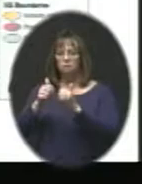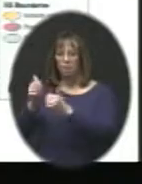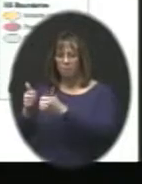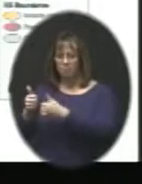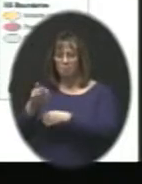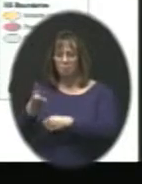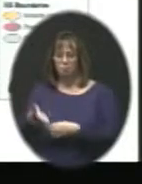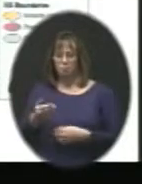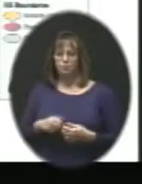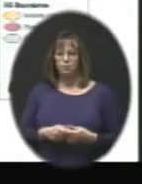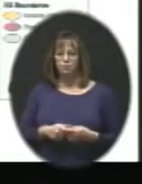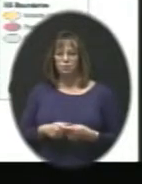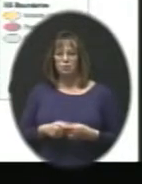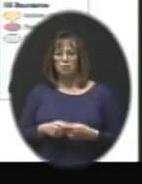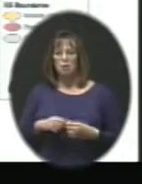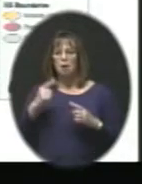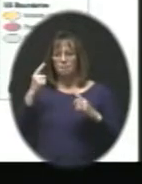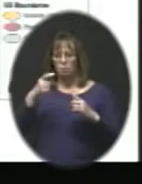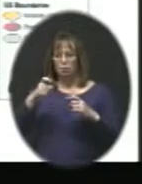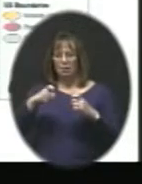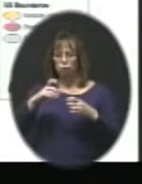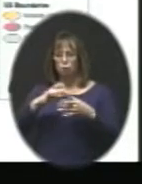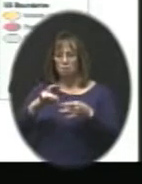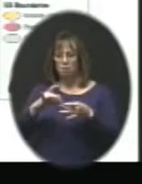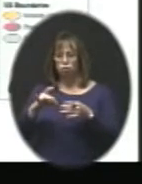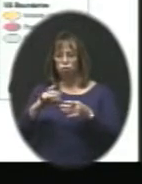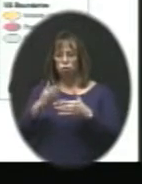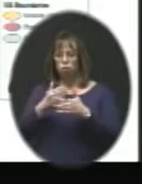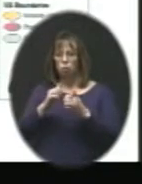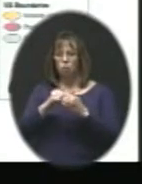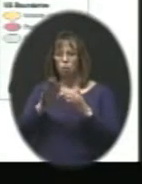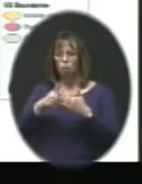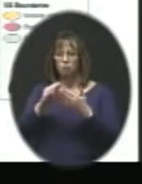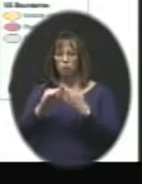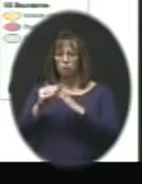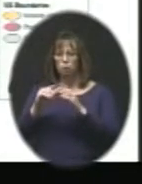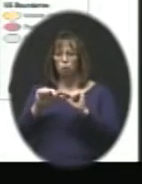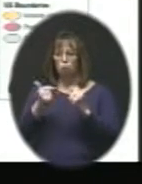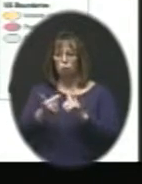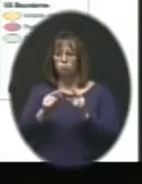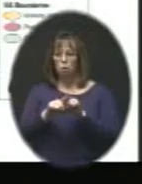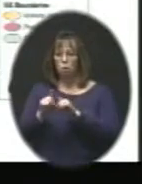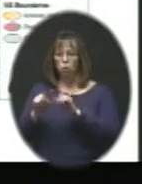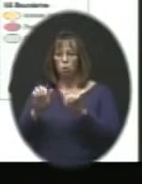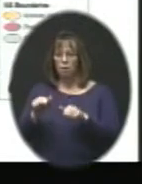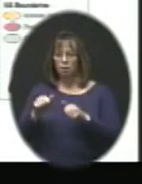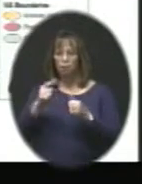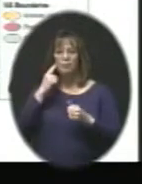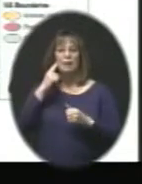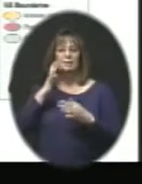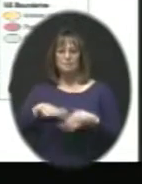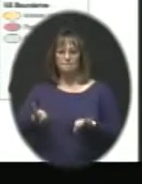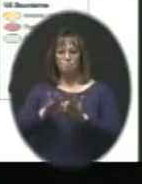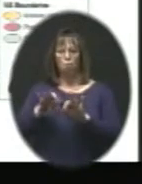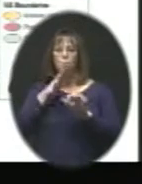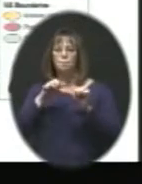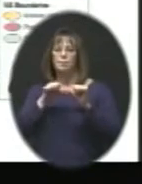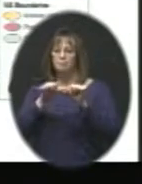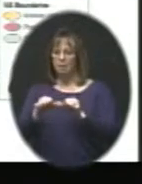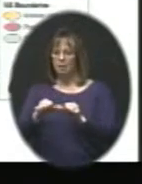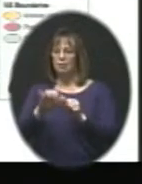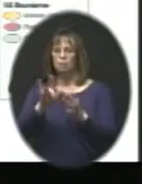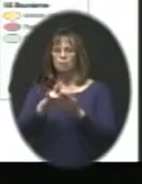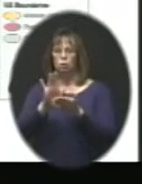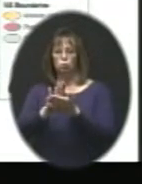A point that needs to be made, and we shared this with all the community groups, we're also able and think it's important that we will be maintaining the middle